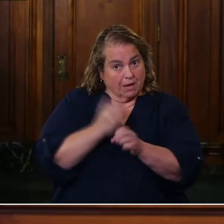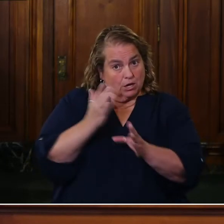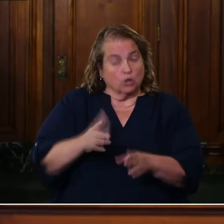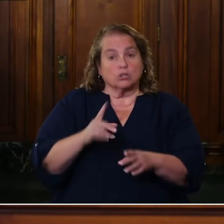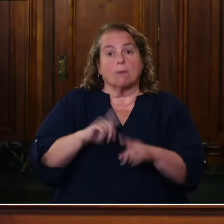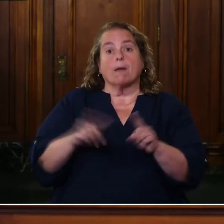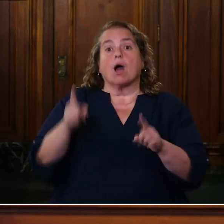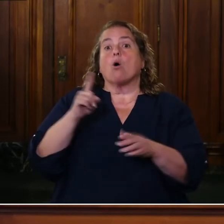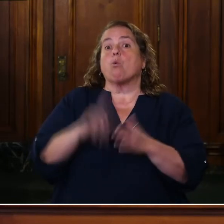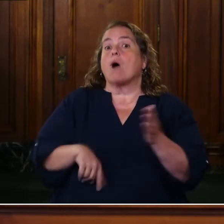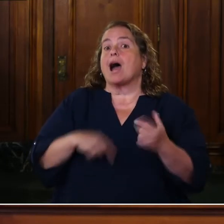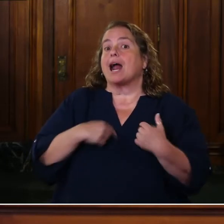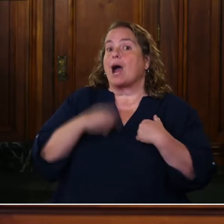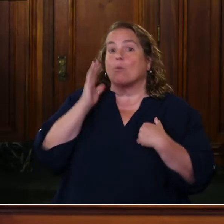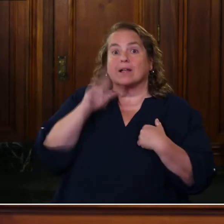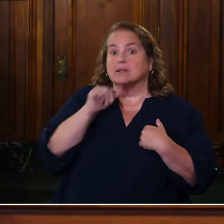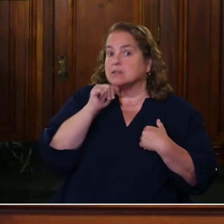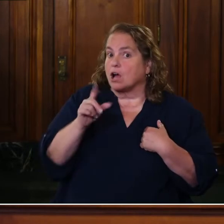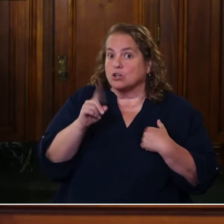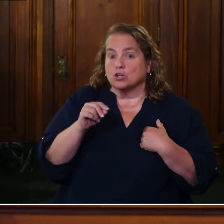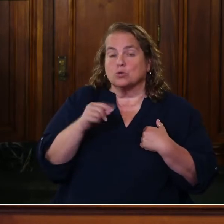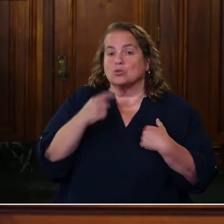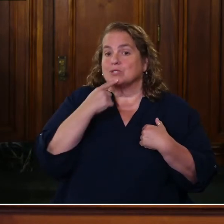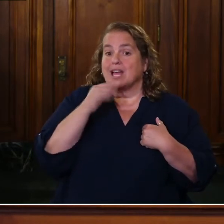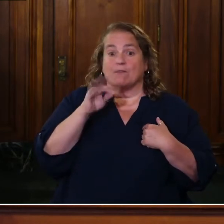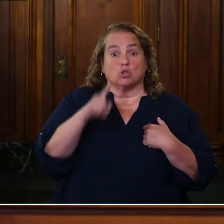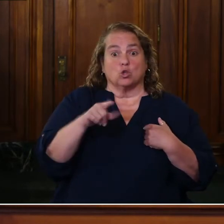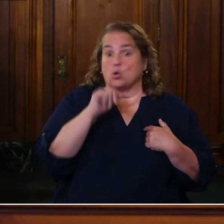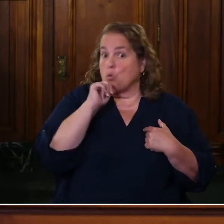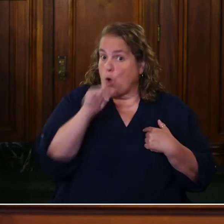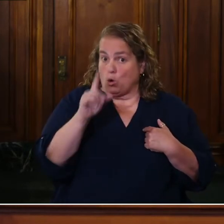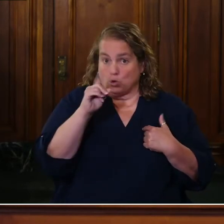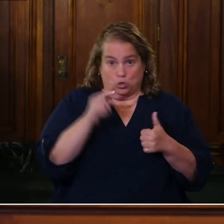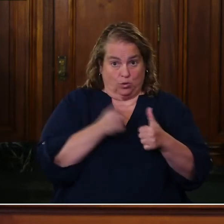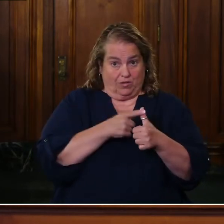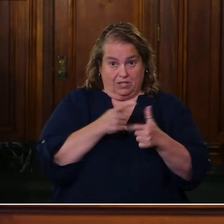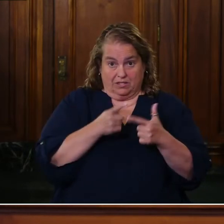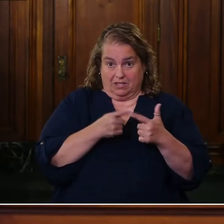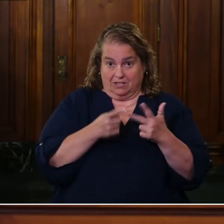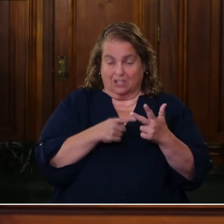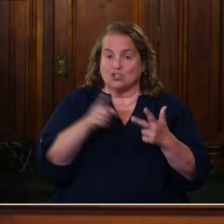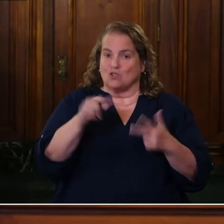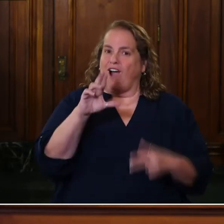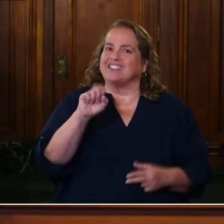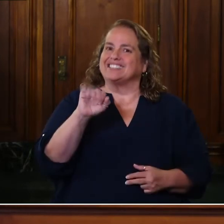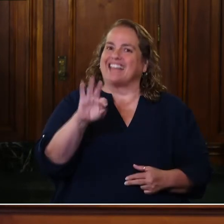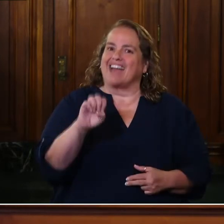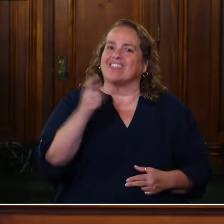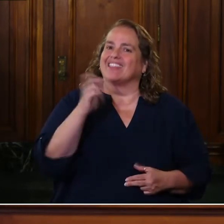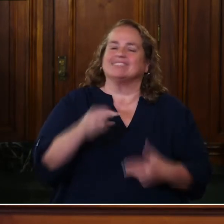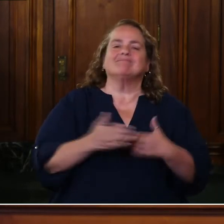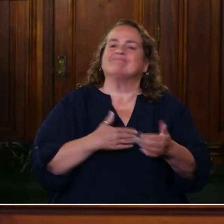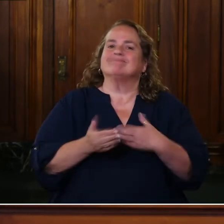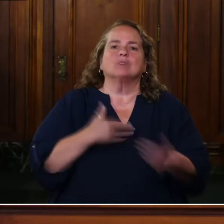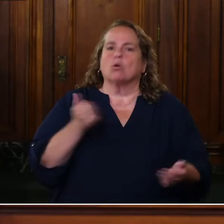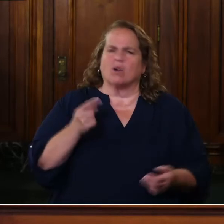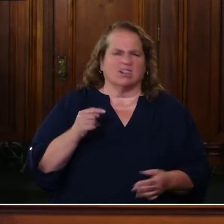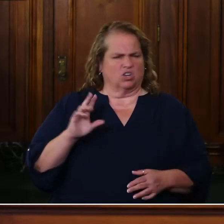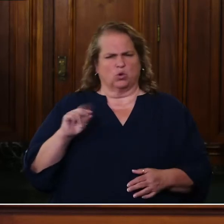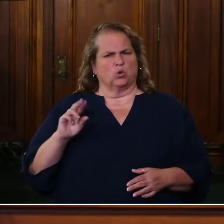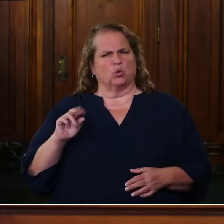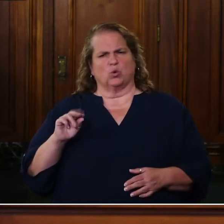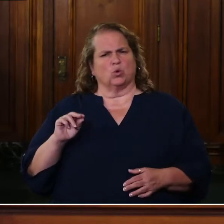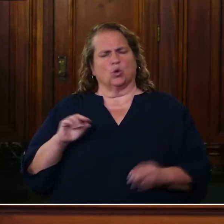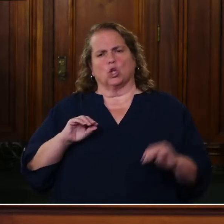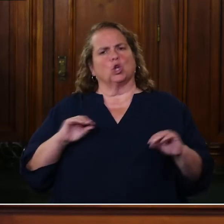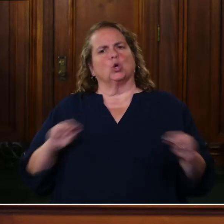not going to do is to say, um, if you won't do multiple things, you're still just as safe. No, we, there's no question that we can